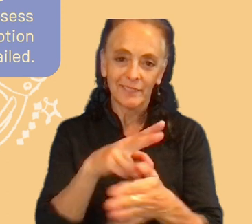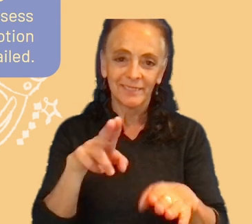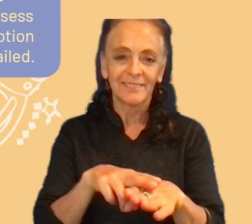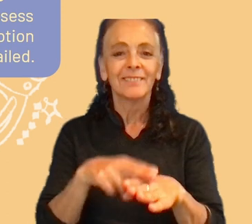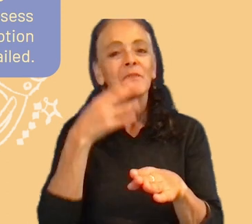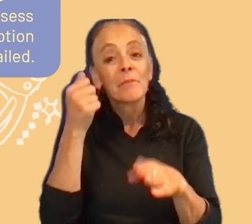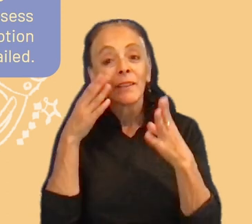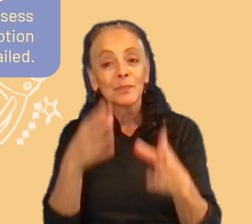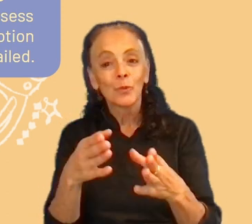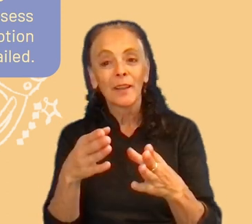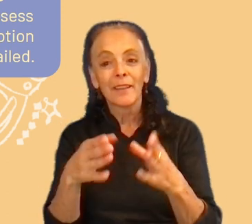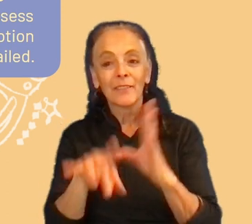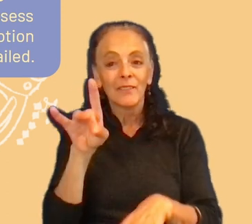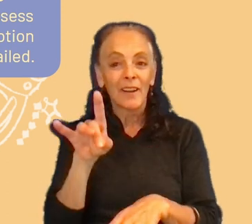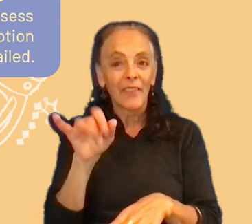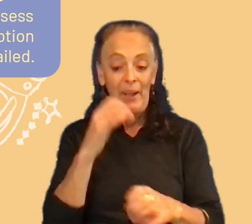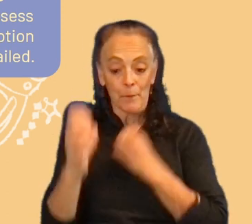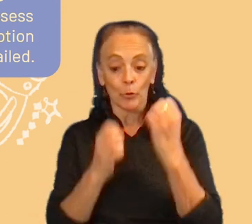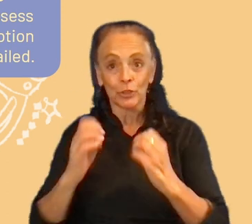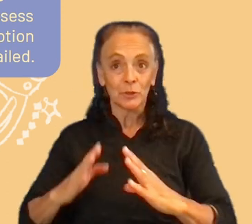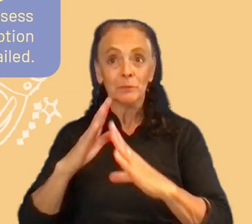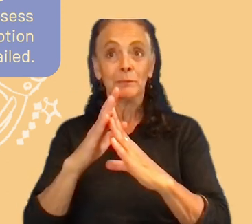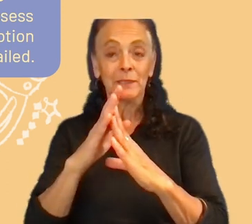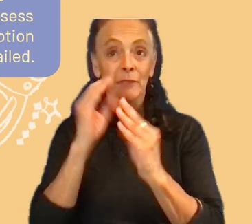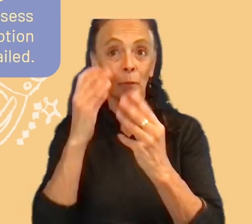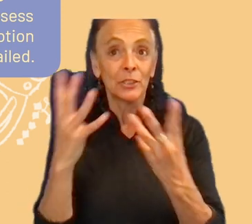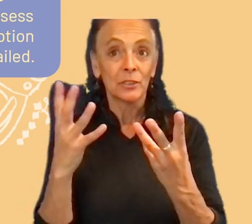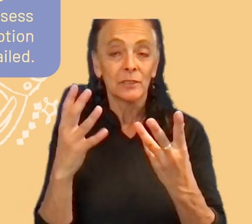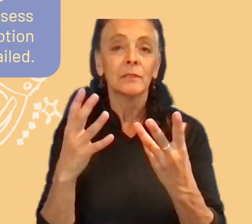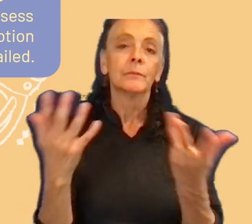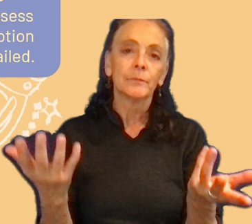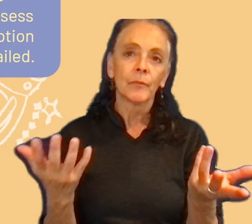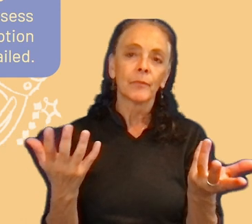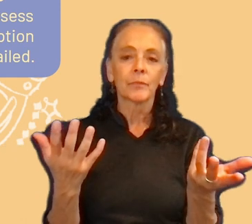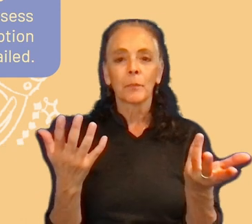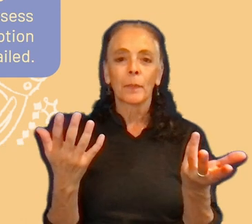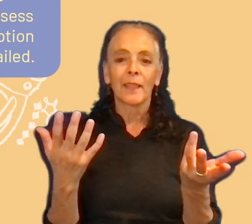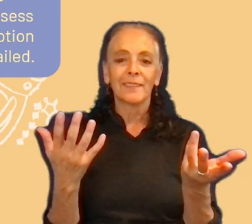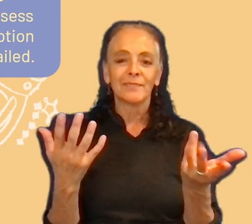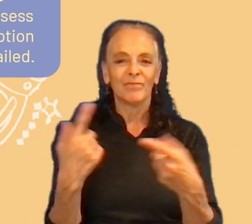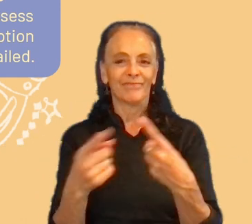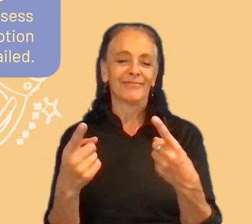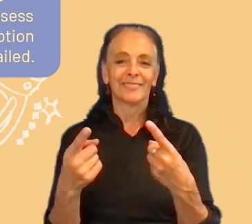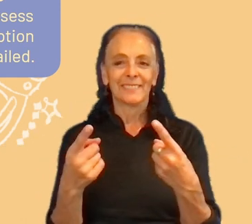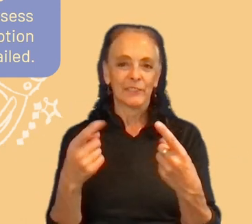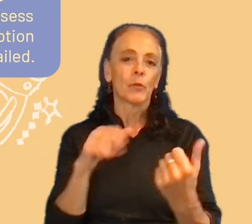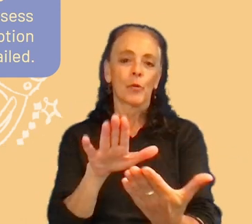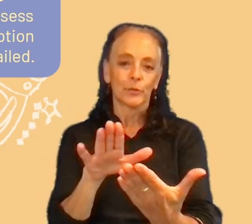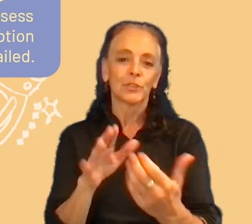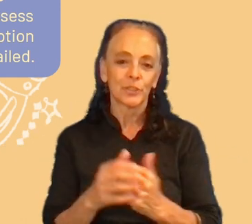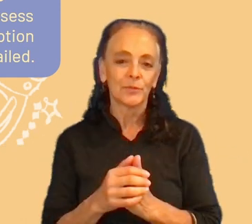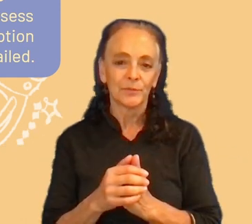get this, this emotion peaks is in another, uh, another approach. So